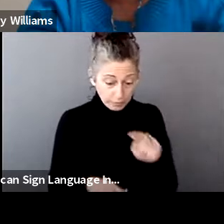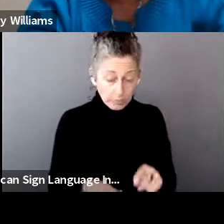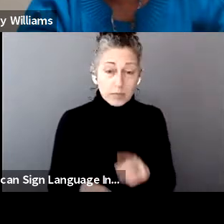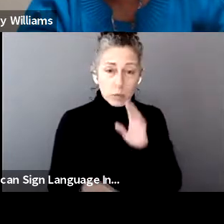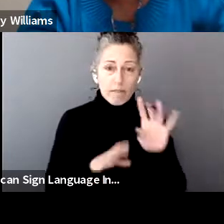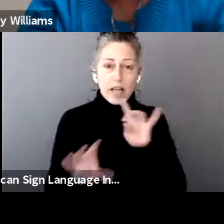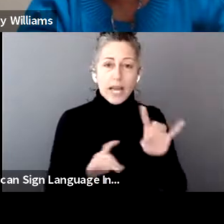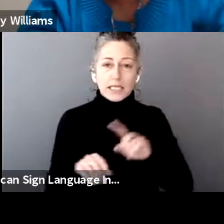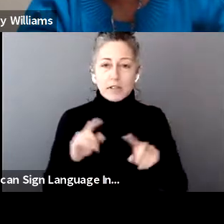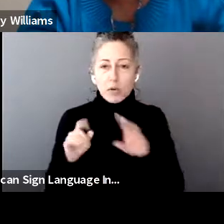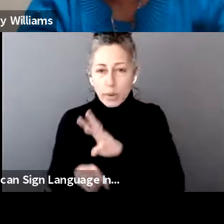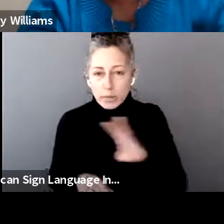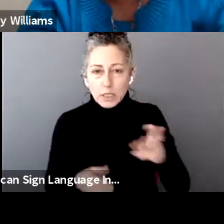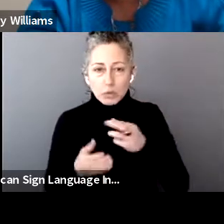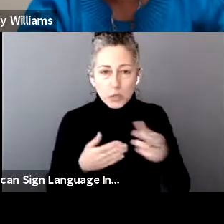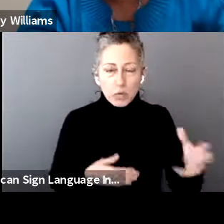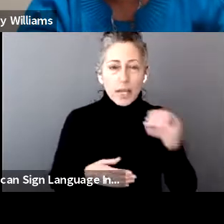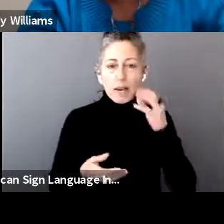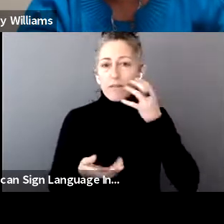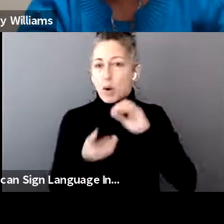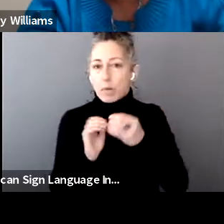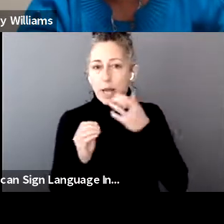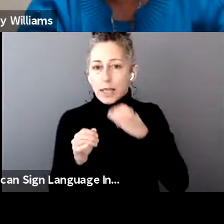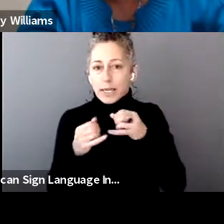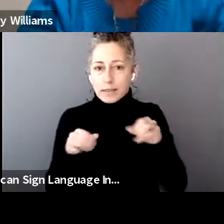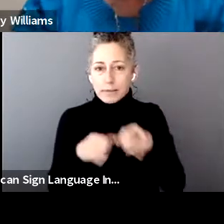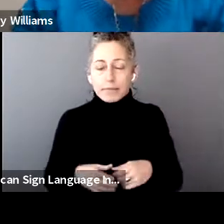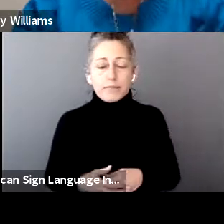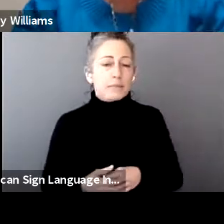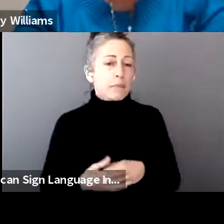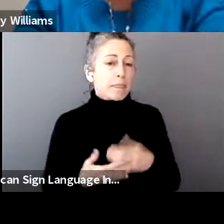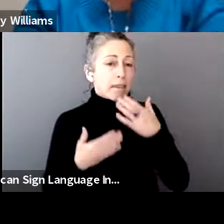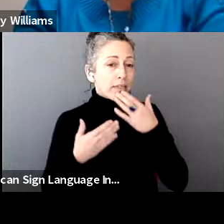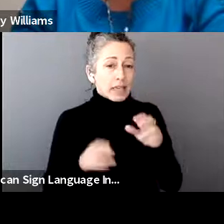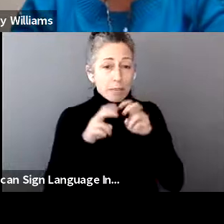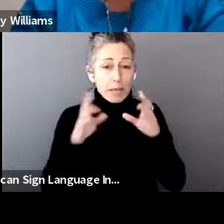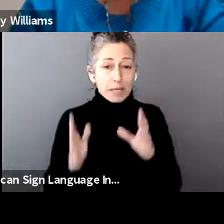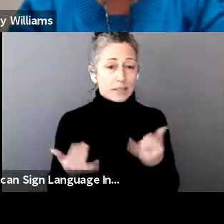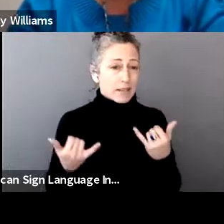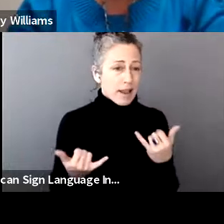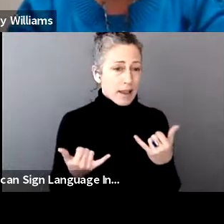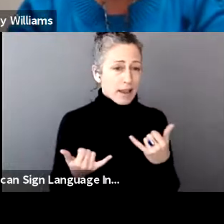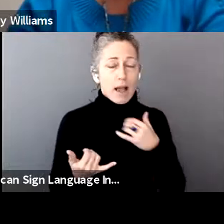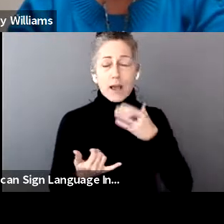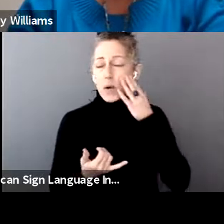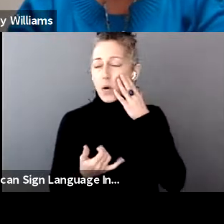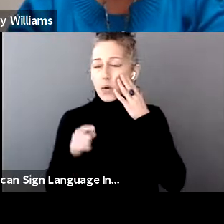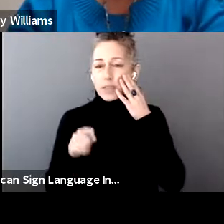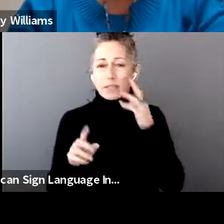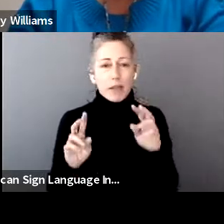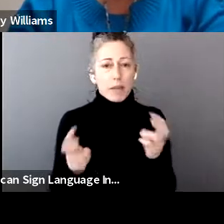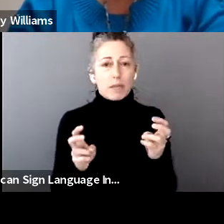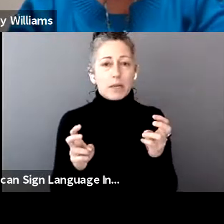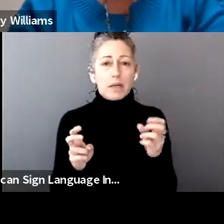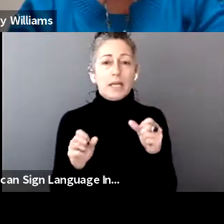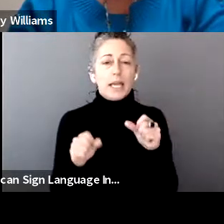that registered for the event. Um, Um, I really thank the panelists for today. I know that this is a topic that can